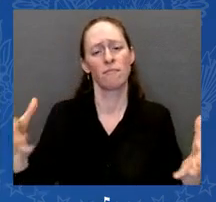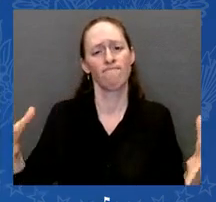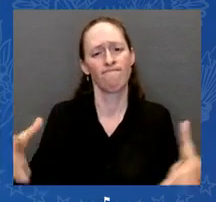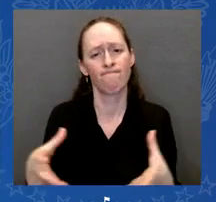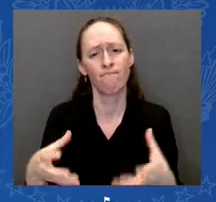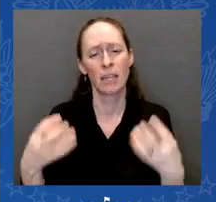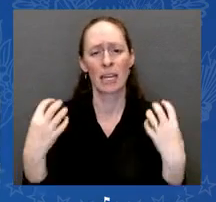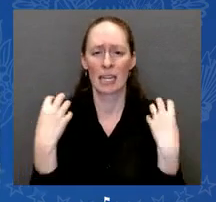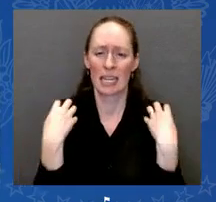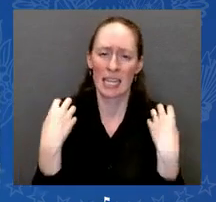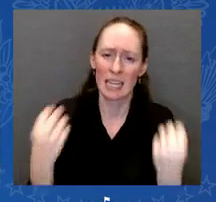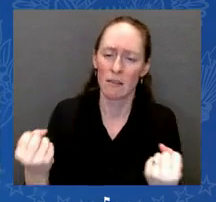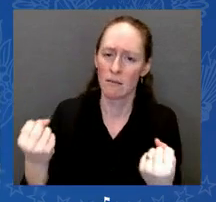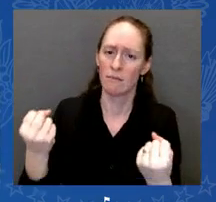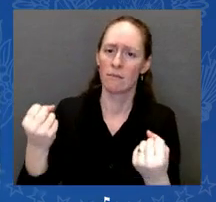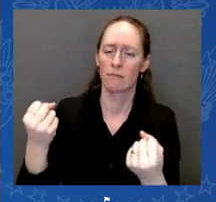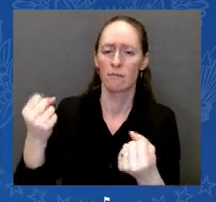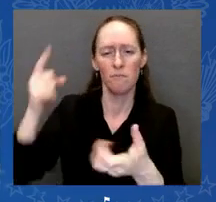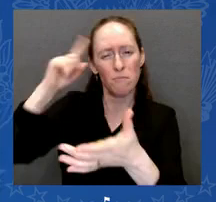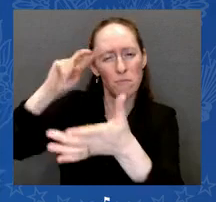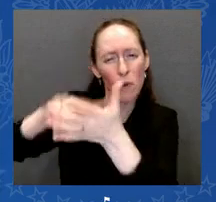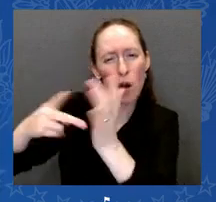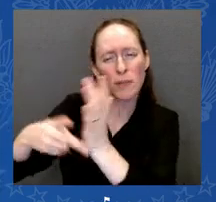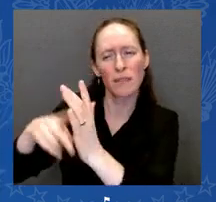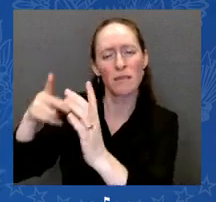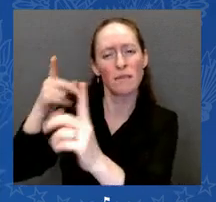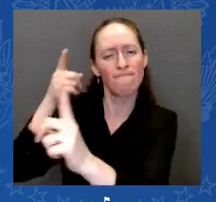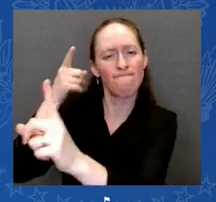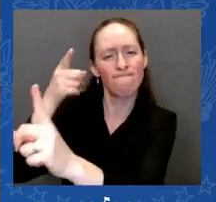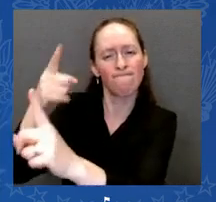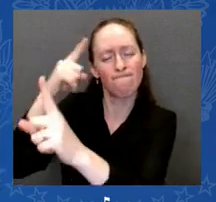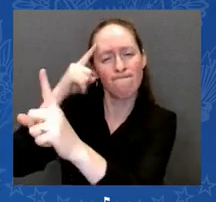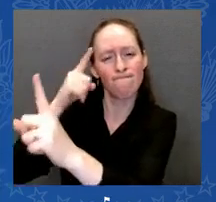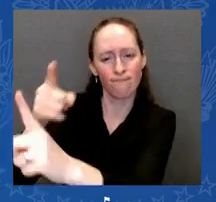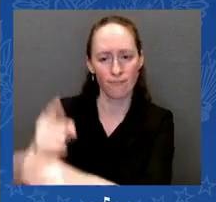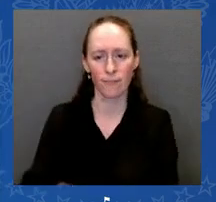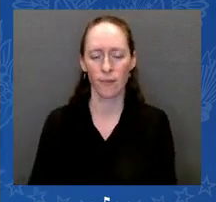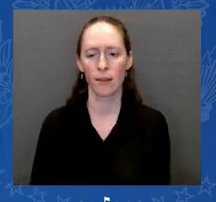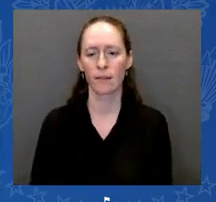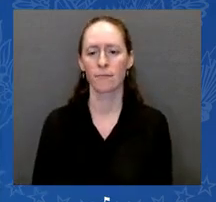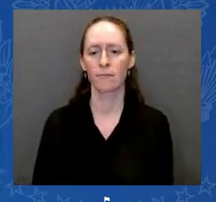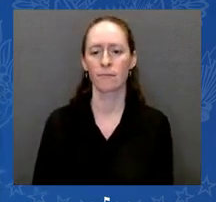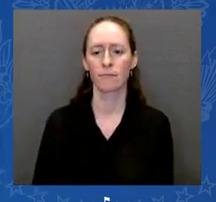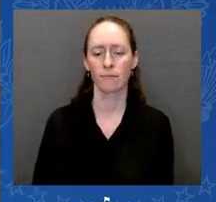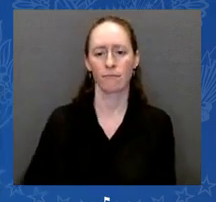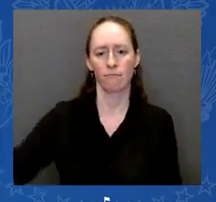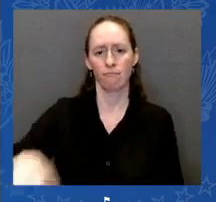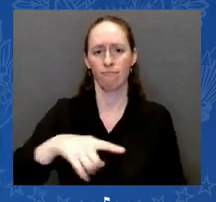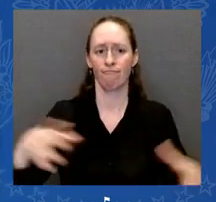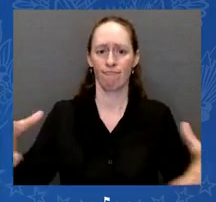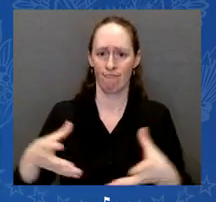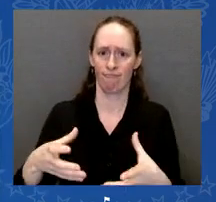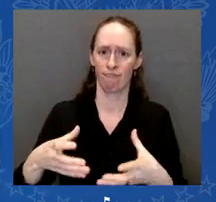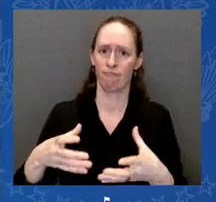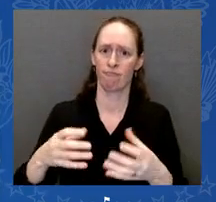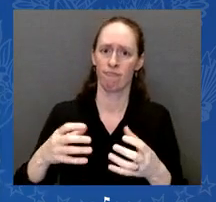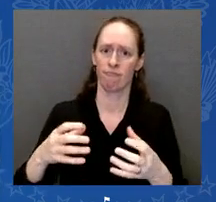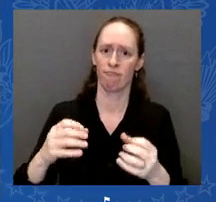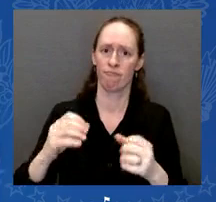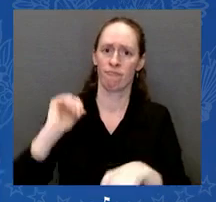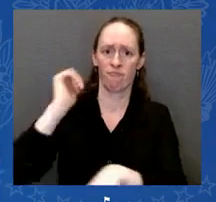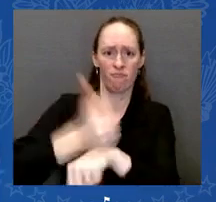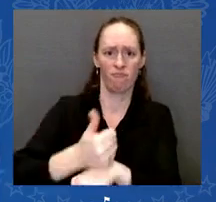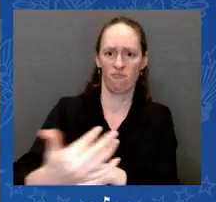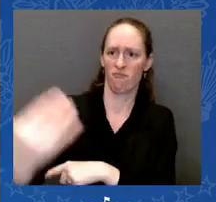here in Washington to pray for the souls of Sandy Hook and their families. Ever since this,